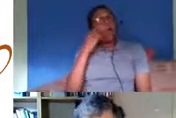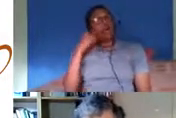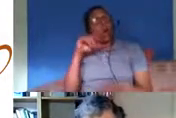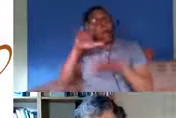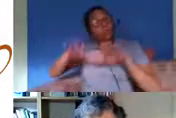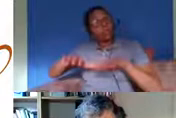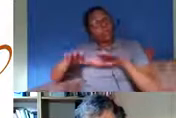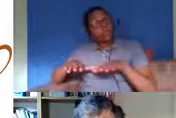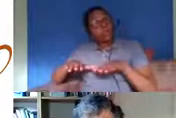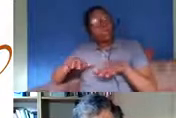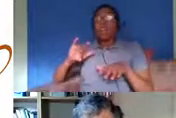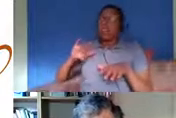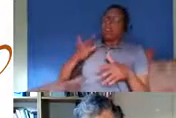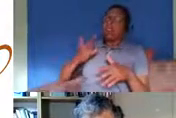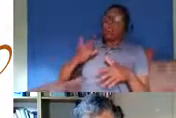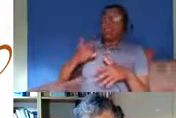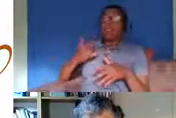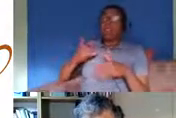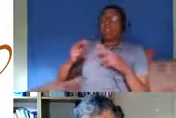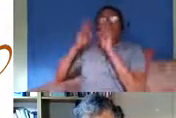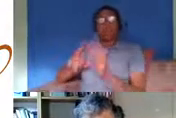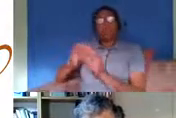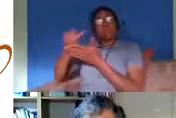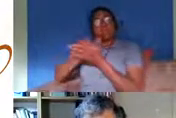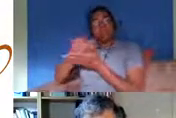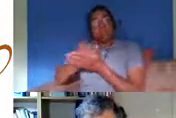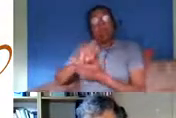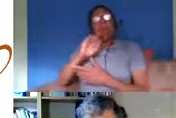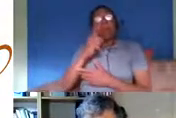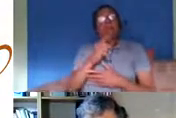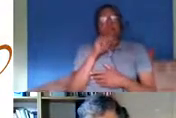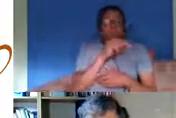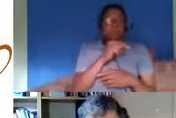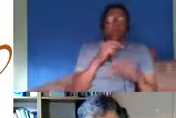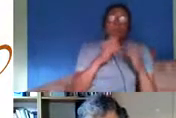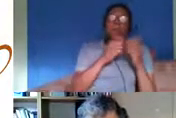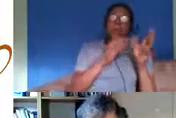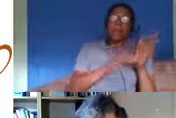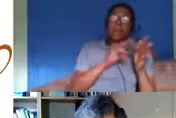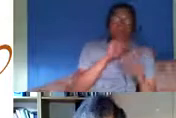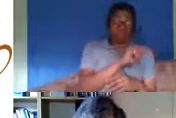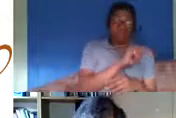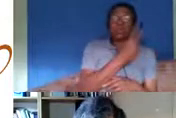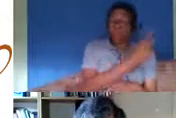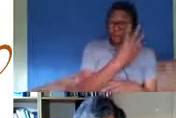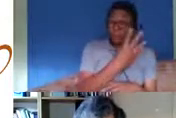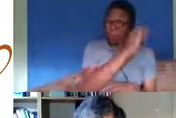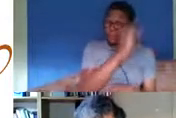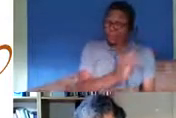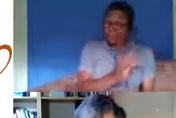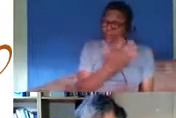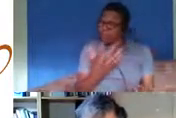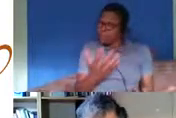parents are in uh housing deprived whereas for the bme community as a whole it's something like 24 and